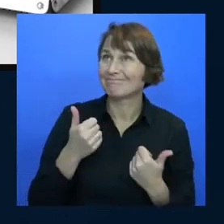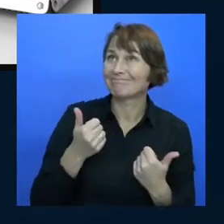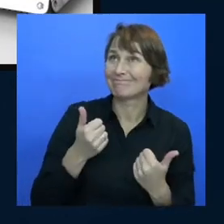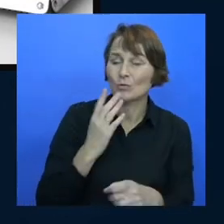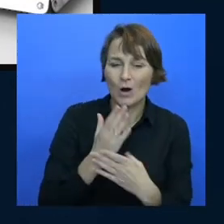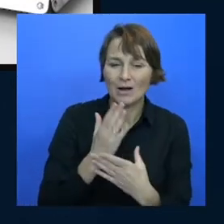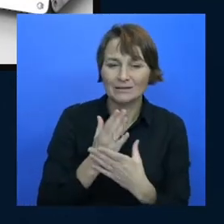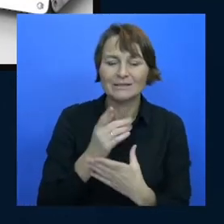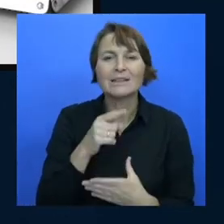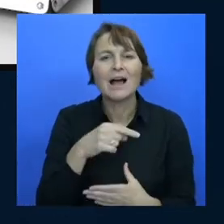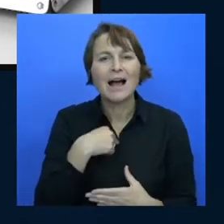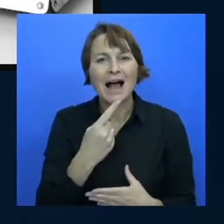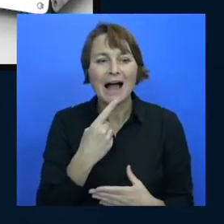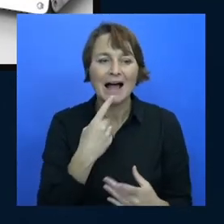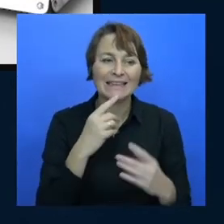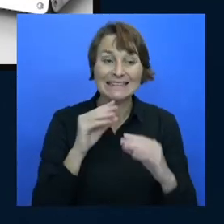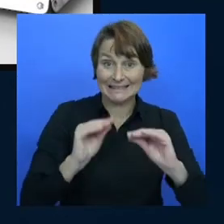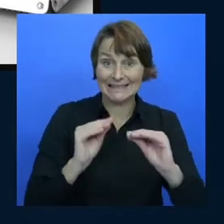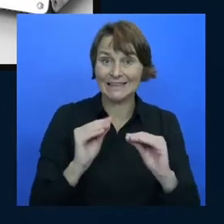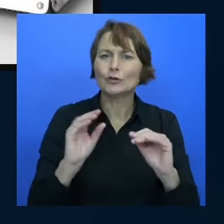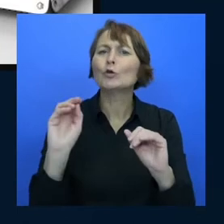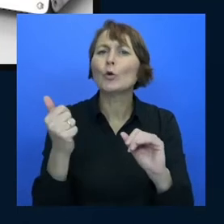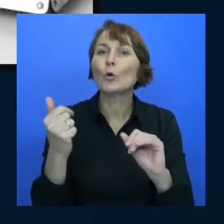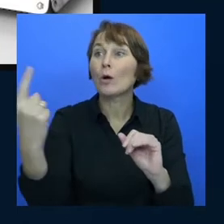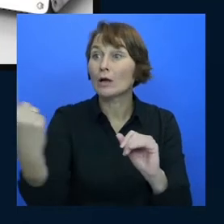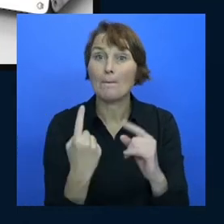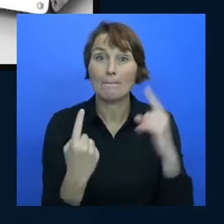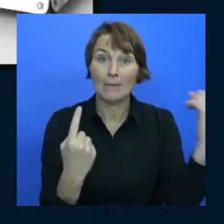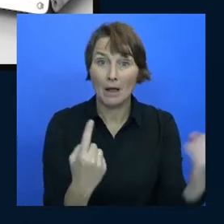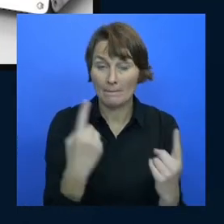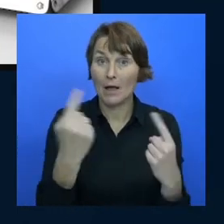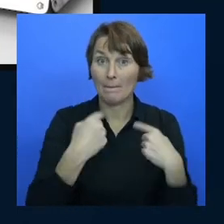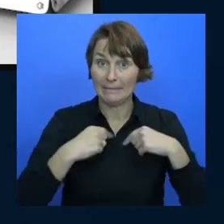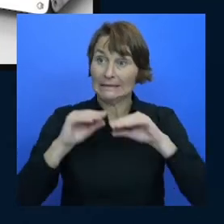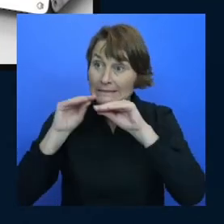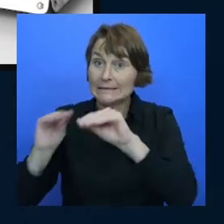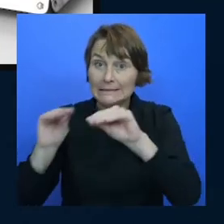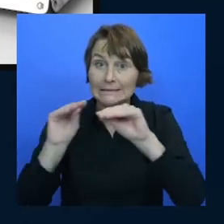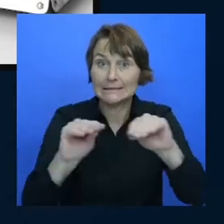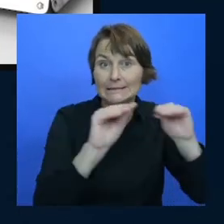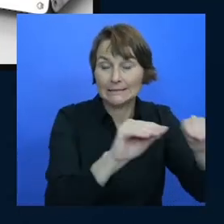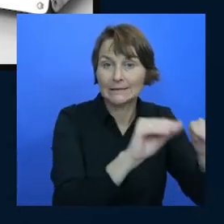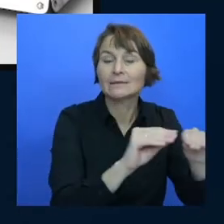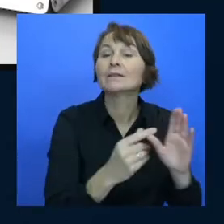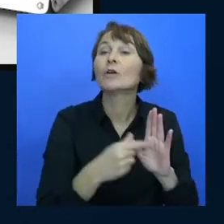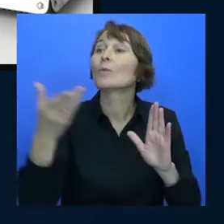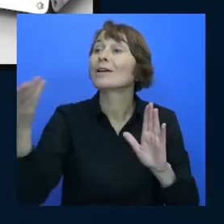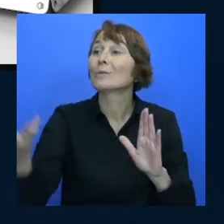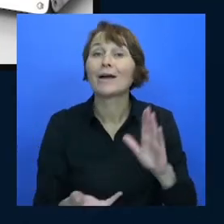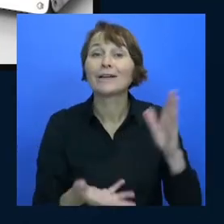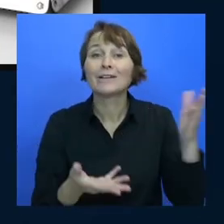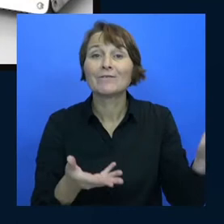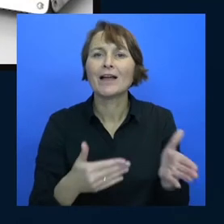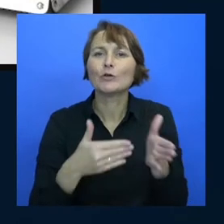teach a lot of newcomers as well and we do a lot of workshops and then actually we invite the coaches as well as the participants